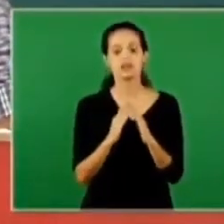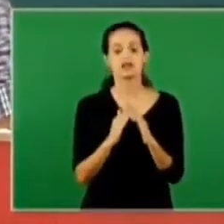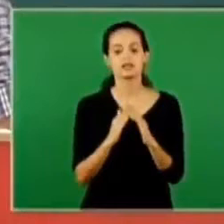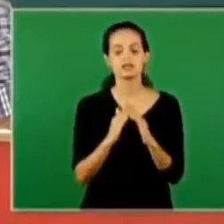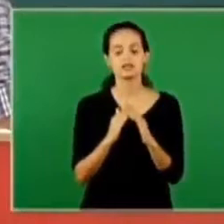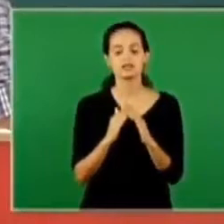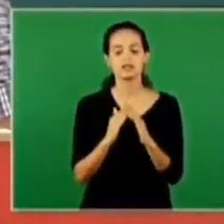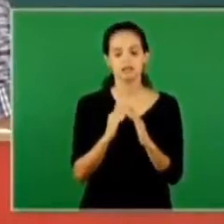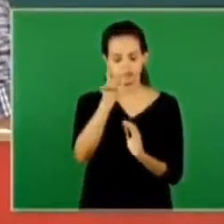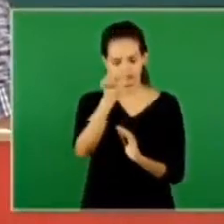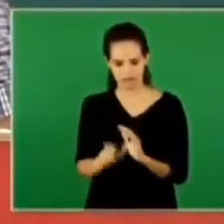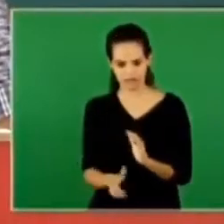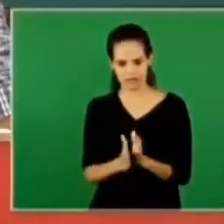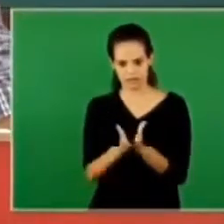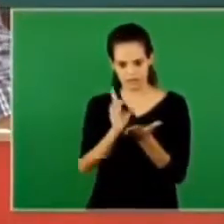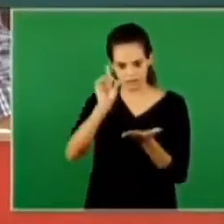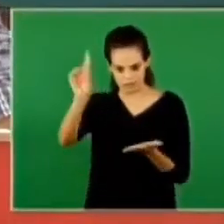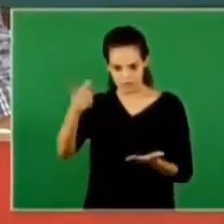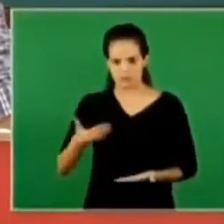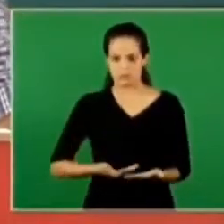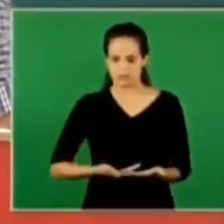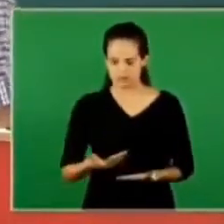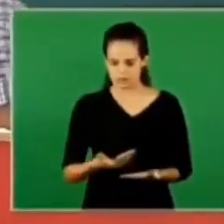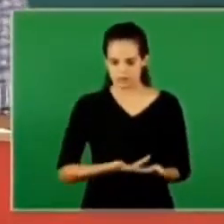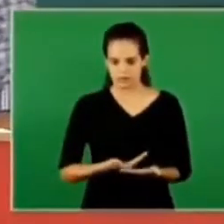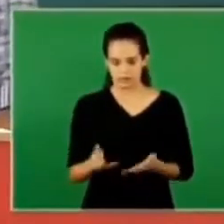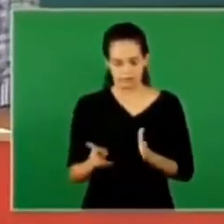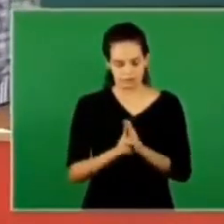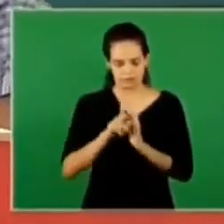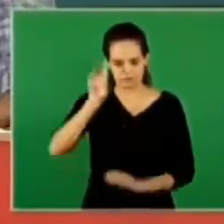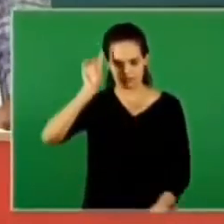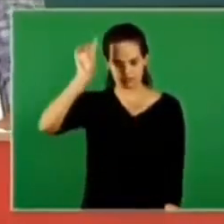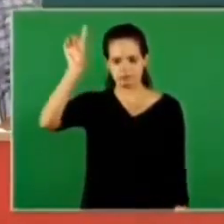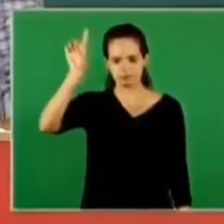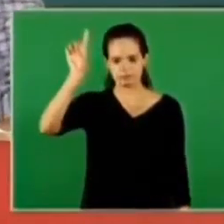does she look like a servant of god